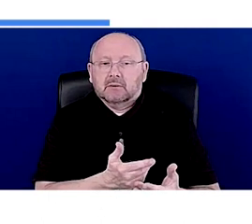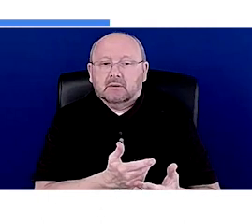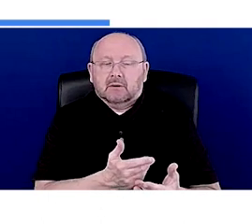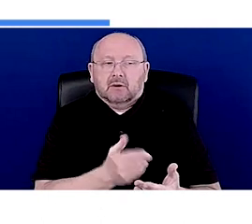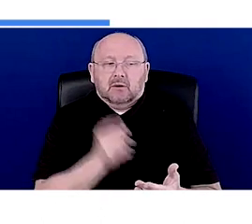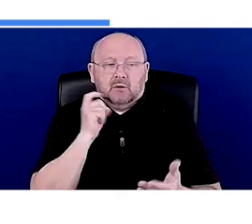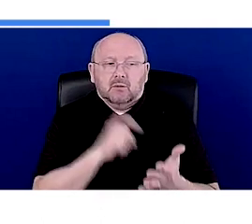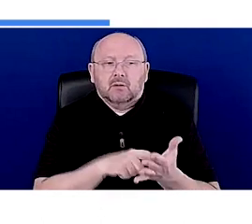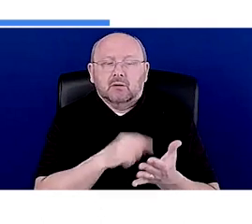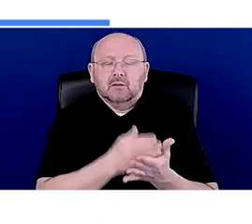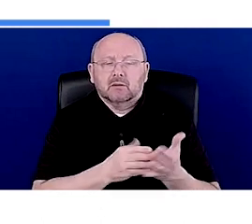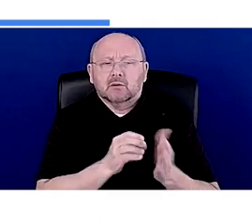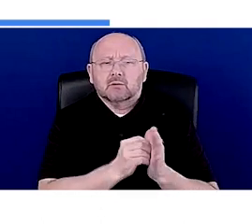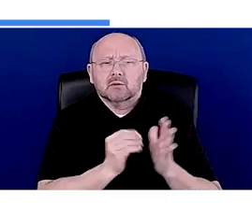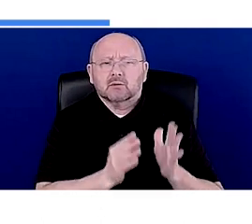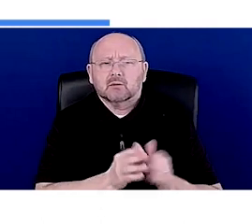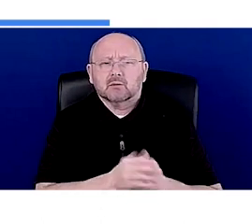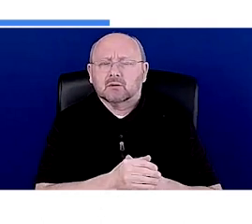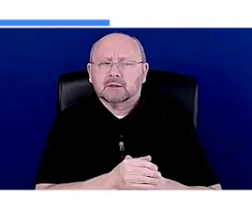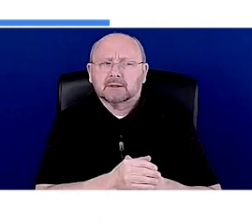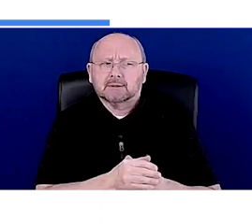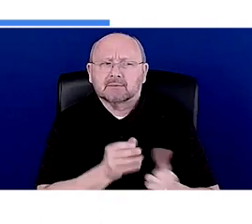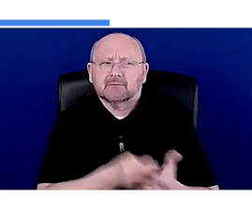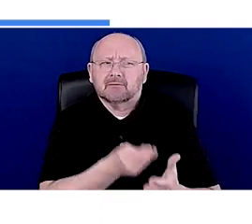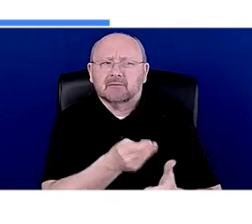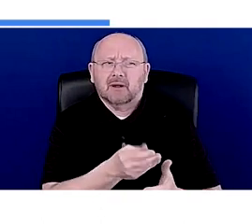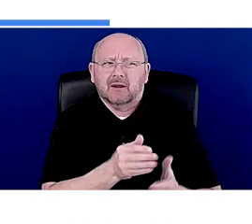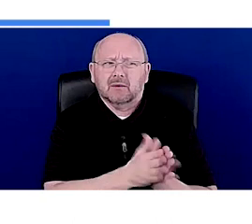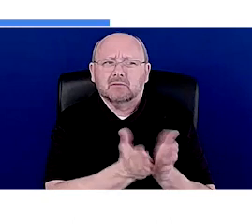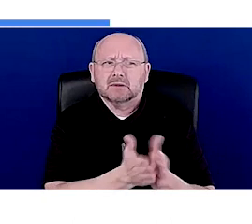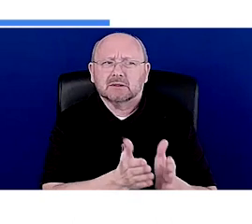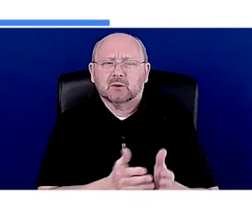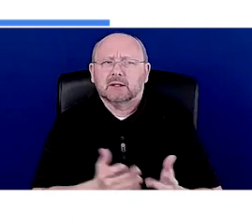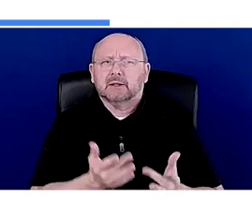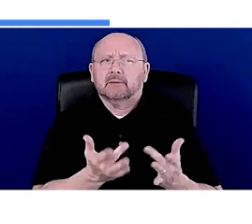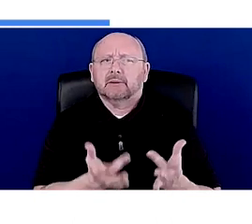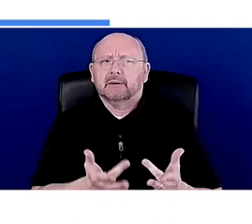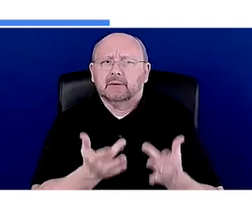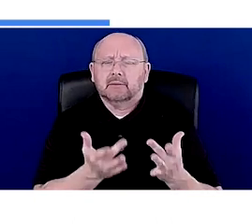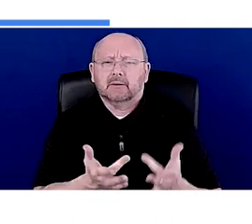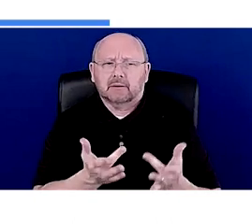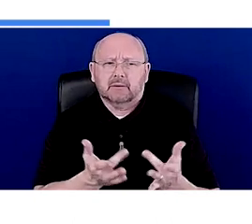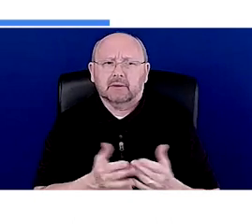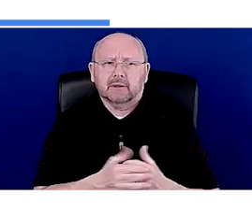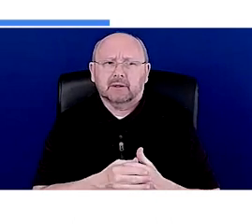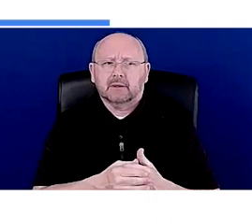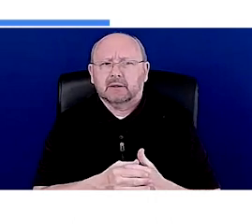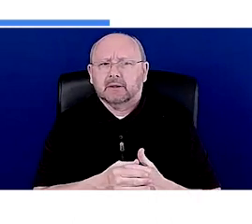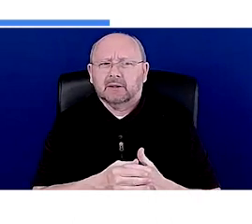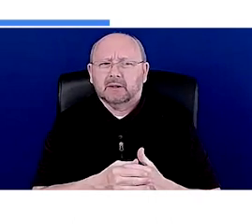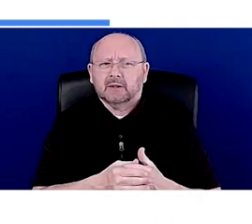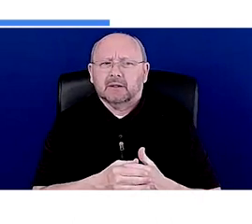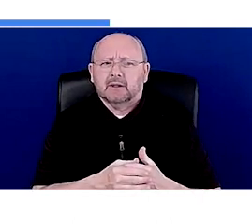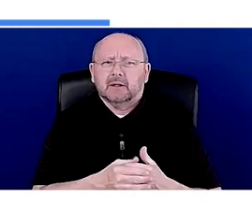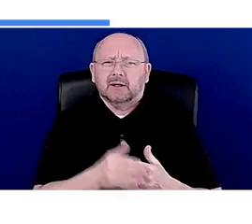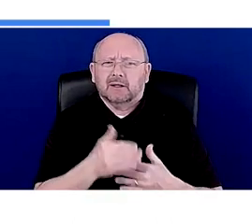students, um, don't buy the textbook or they wait, um, for a while before they buy the